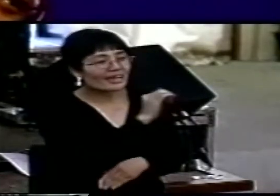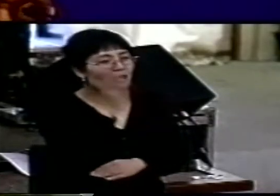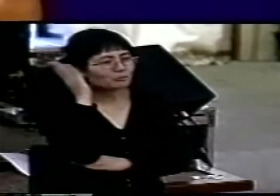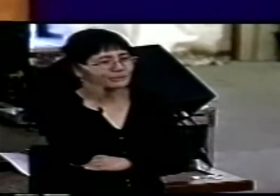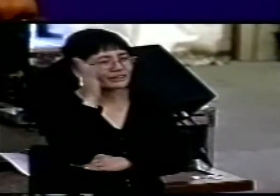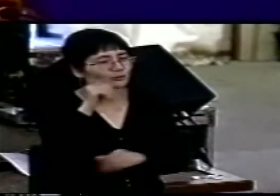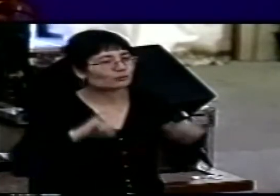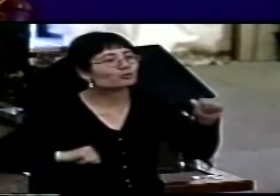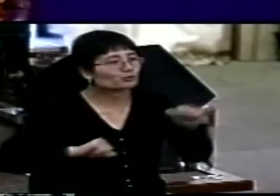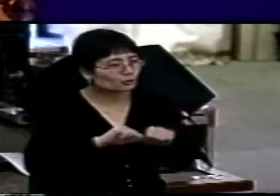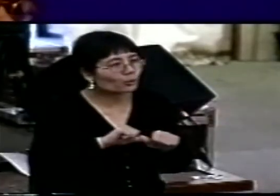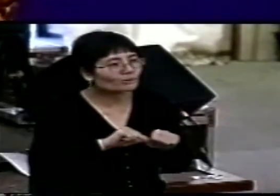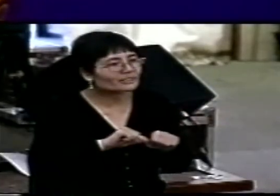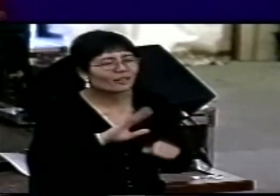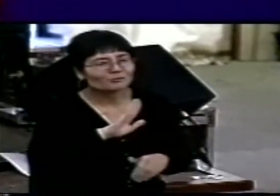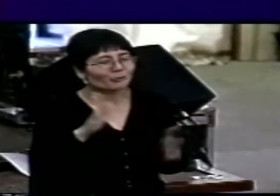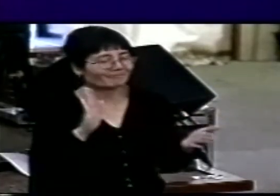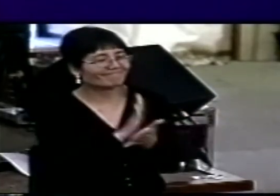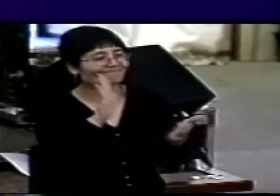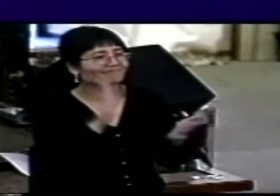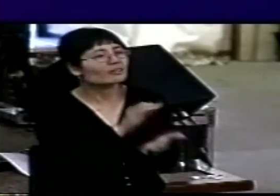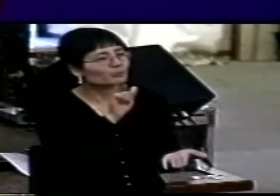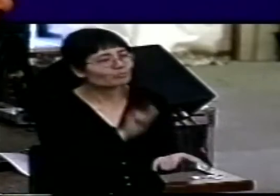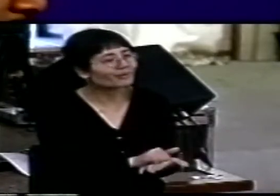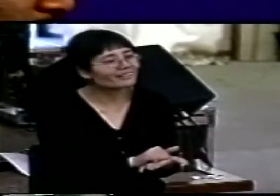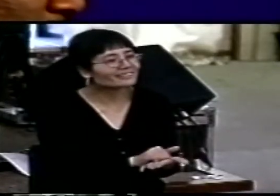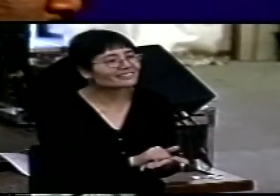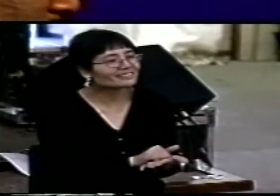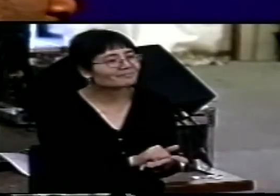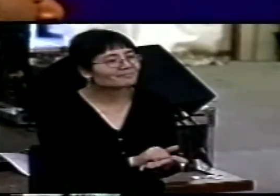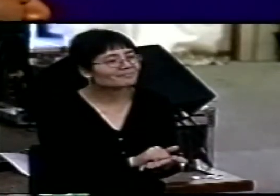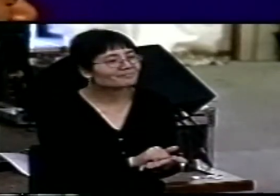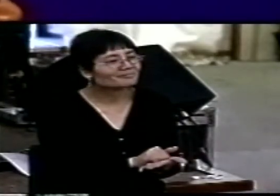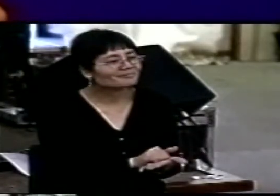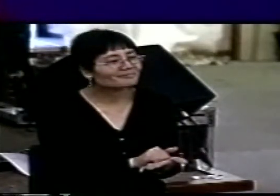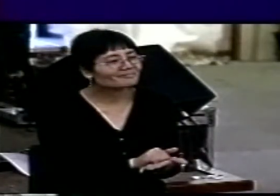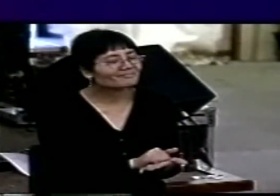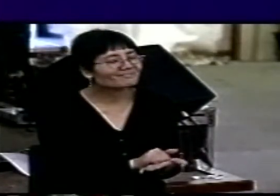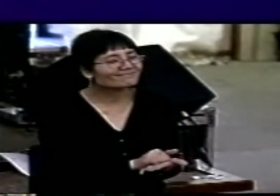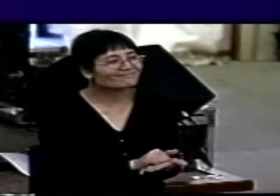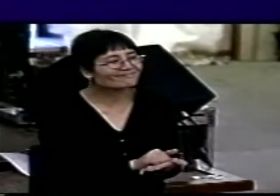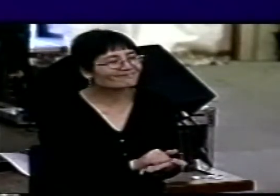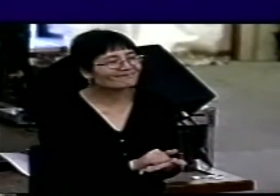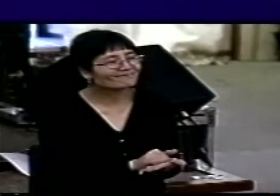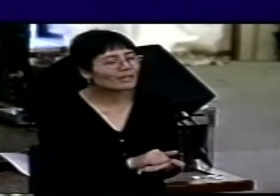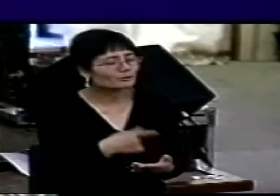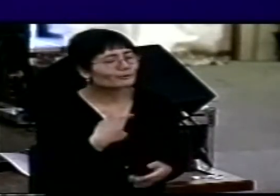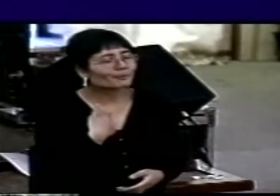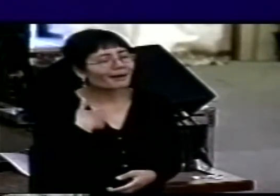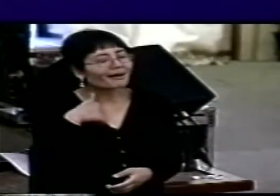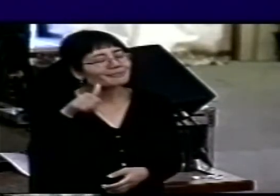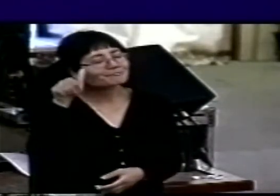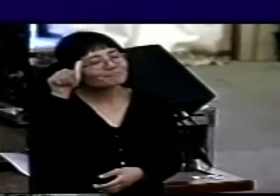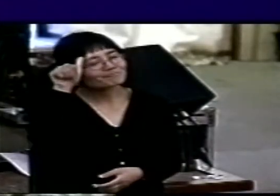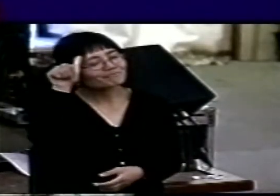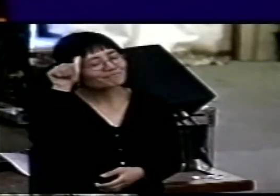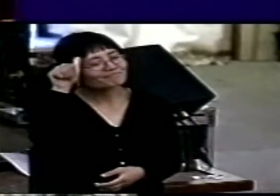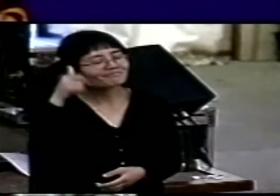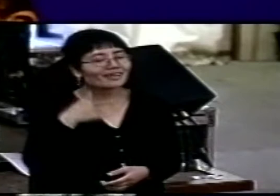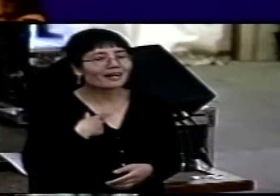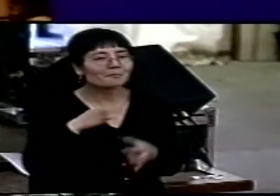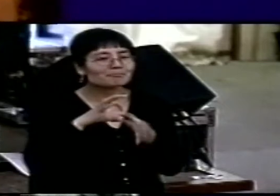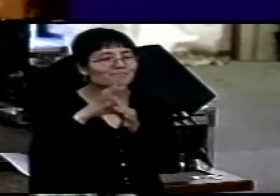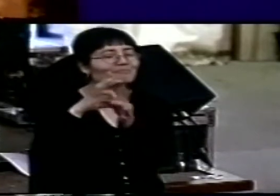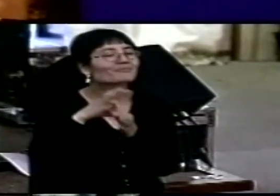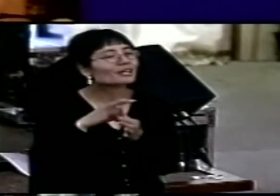They didn't clap properly. It was terrible. So I knew I belonged to the true